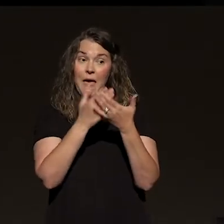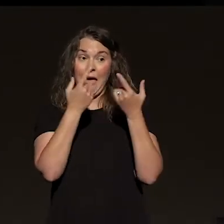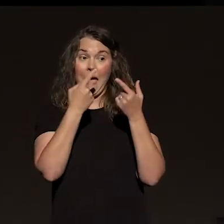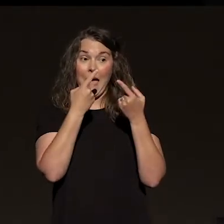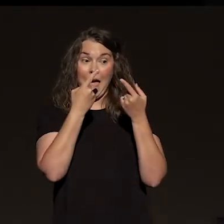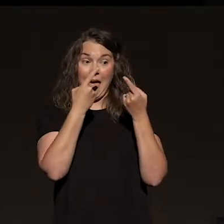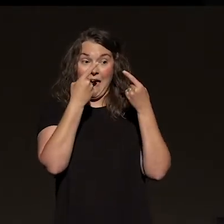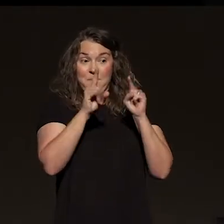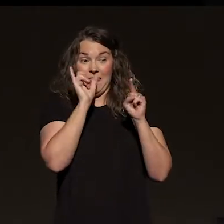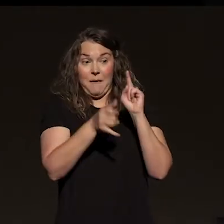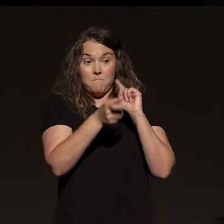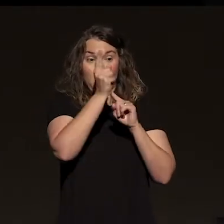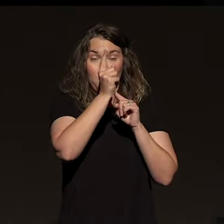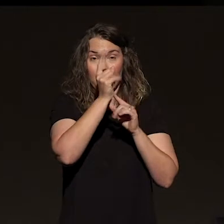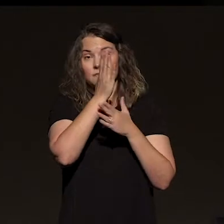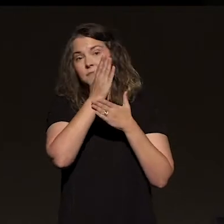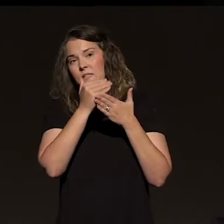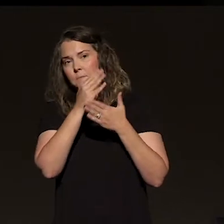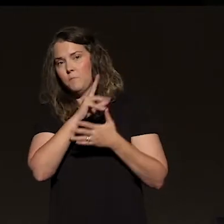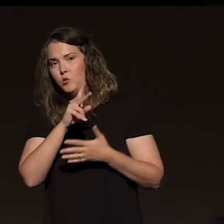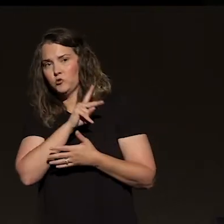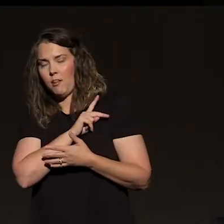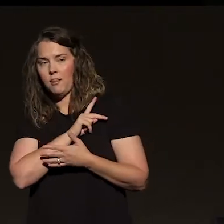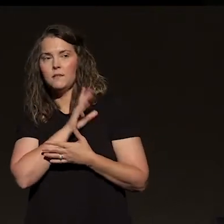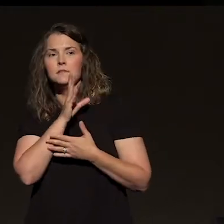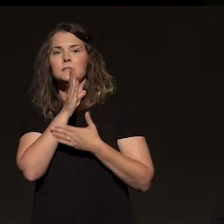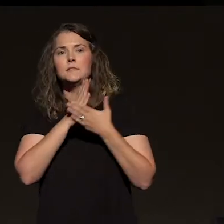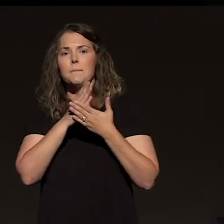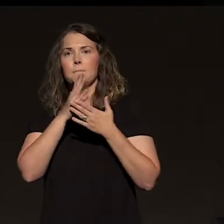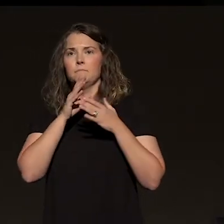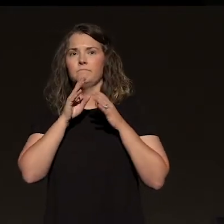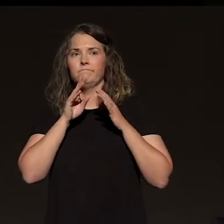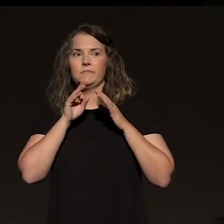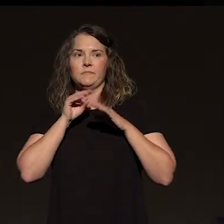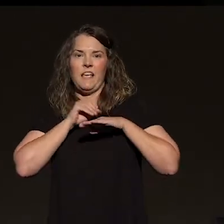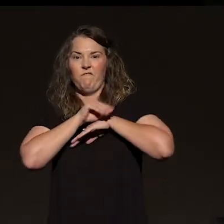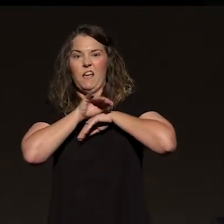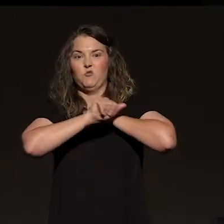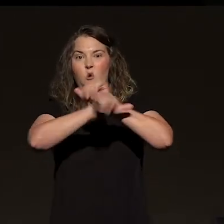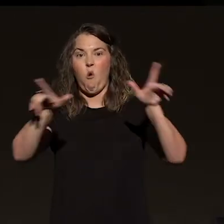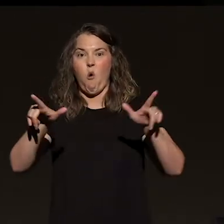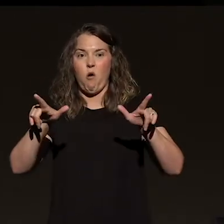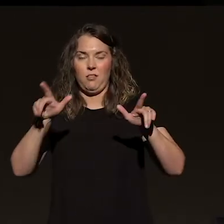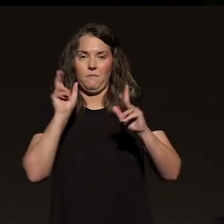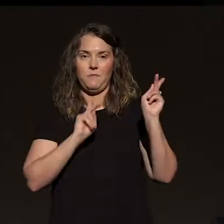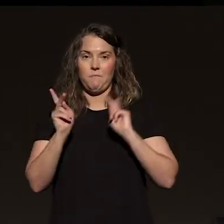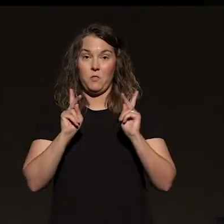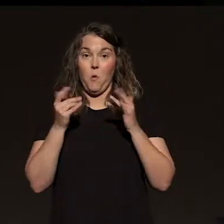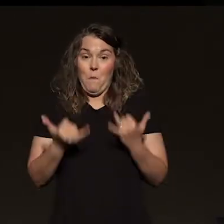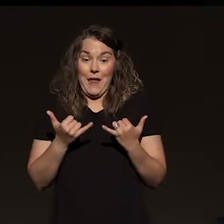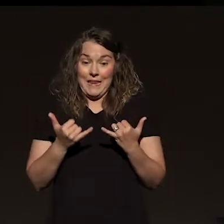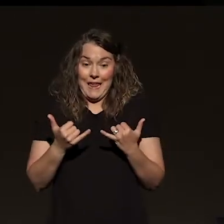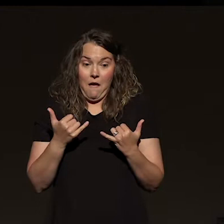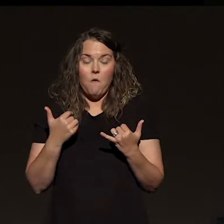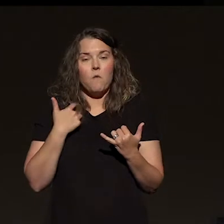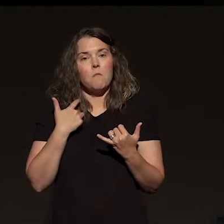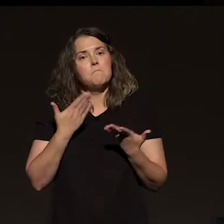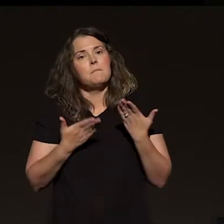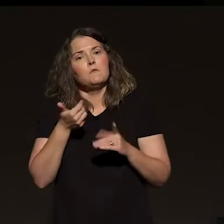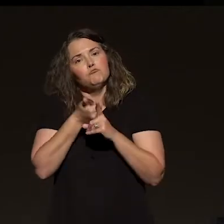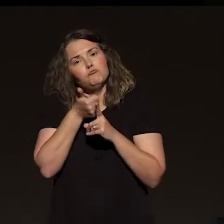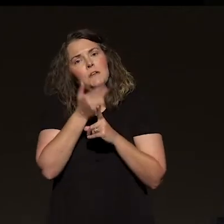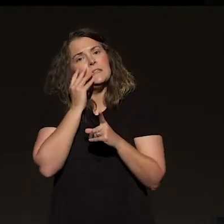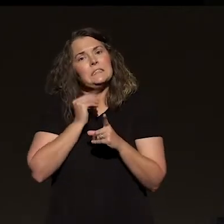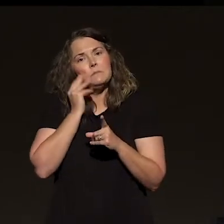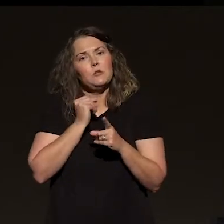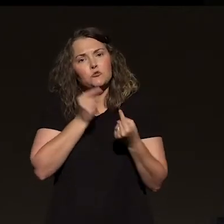Some are personal and some are pan, right? That means everybody's included. Right now, there's an immediate personal storm that maybe you're walking